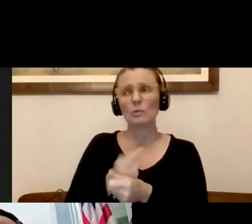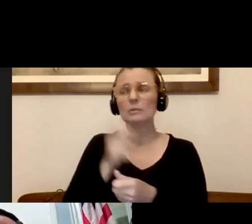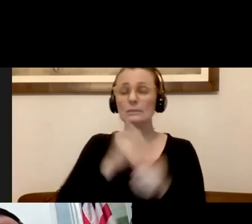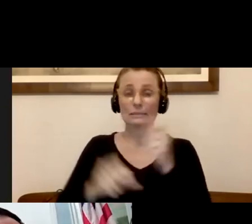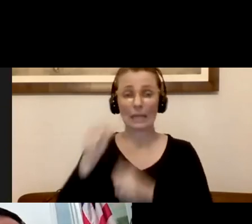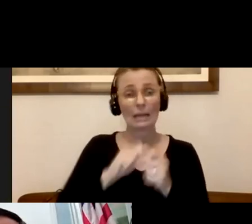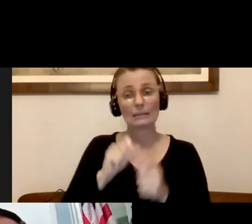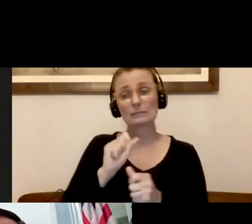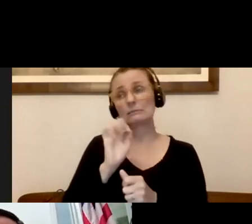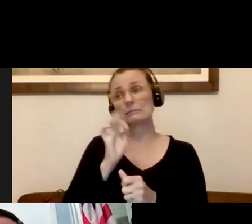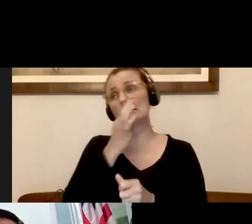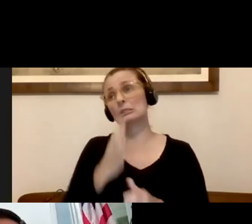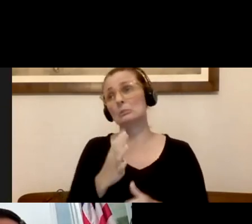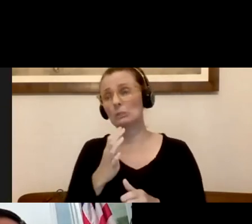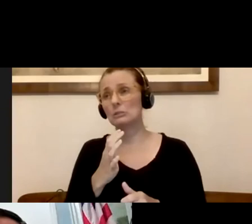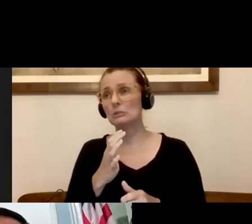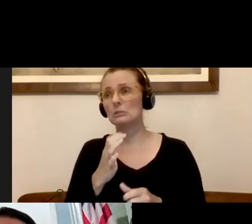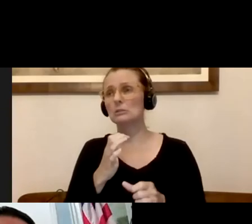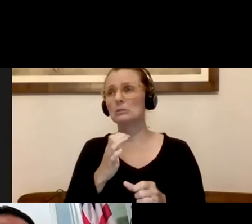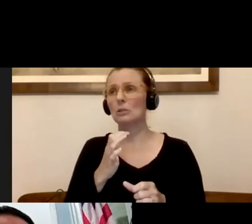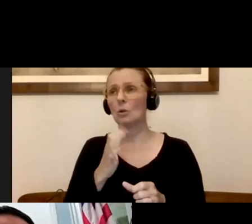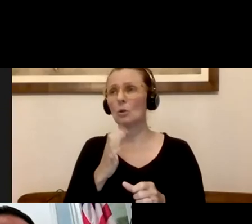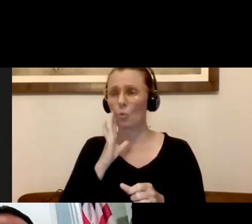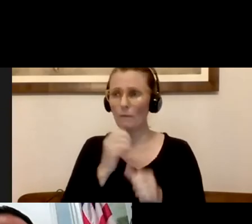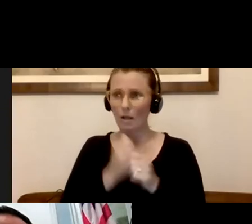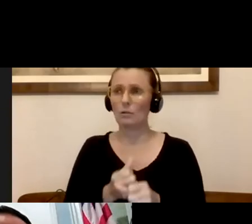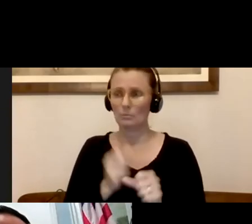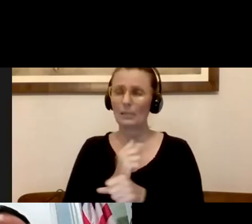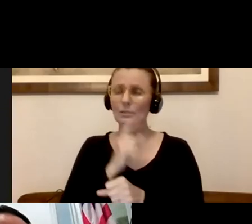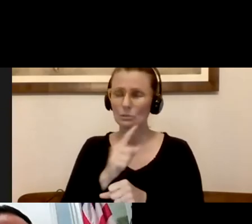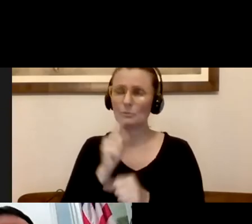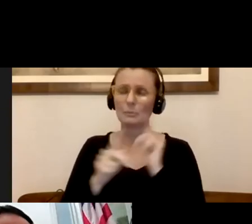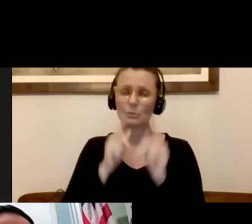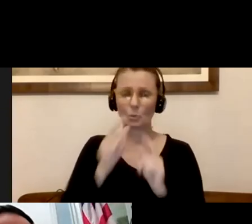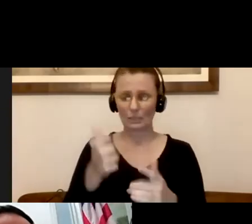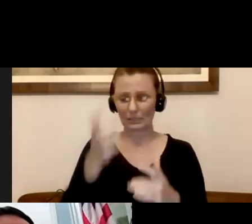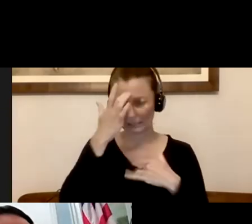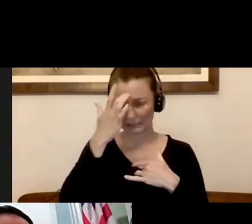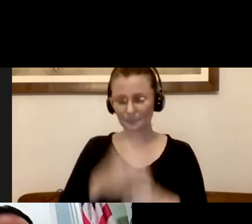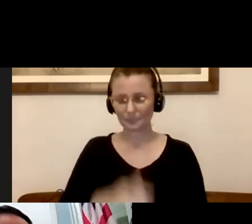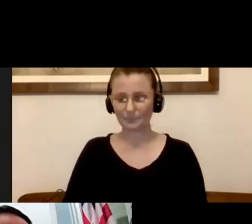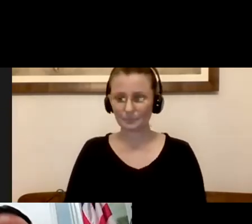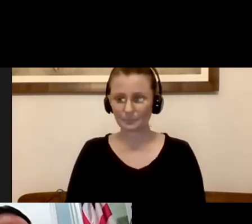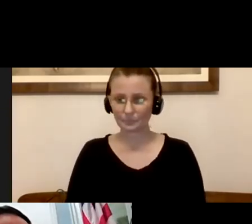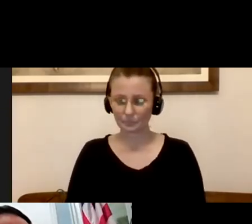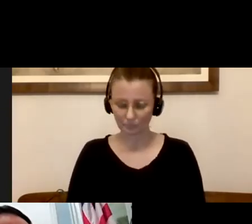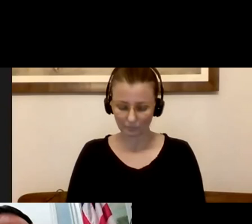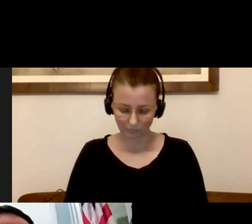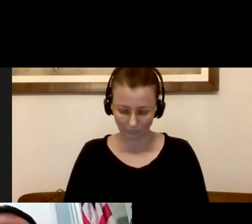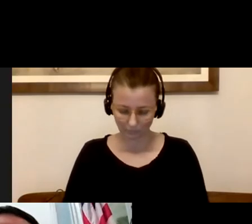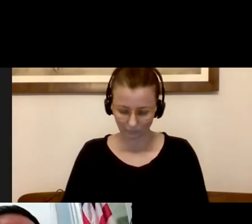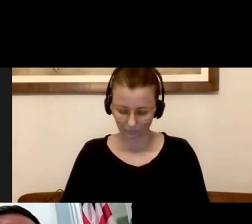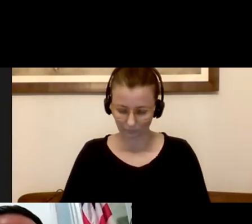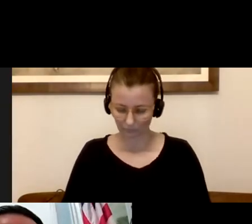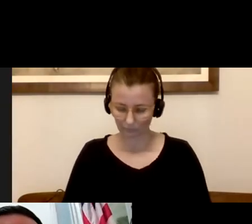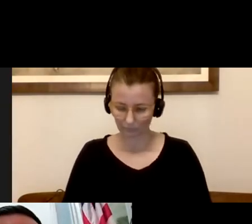sure more people don't get sick and die. So stay tuned. We understand there's an urge to get back to our way of life as it was.